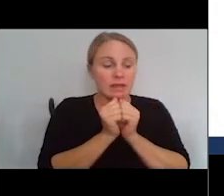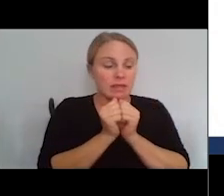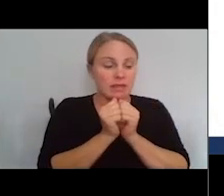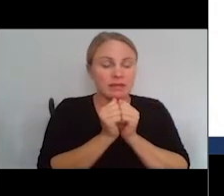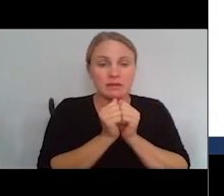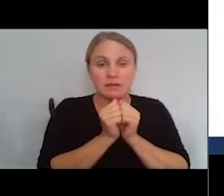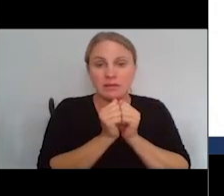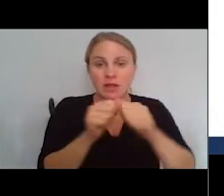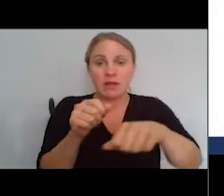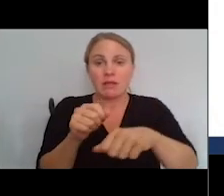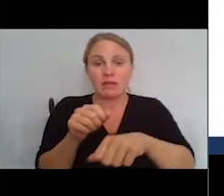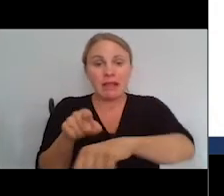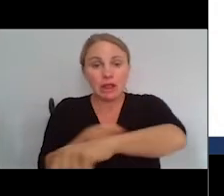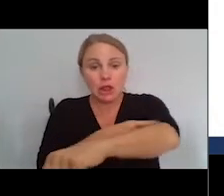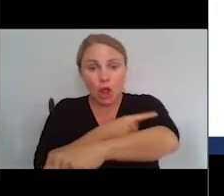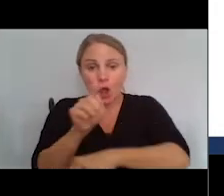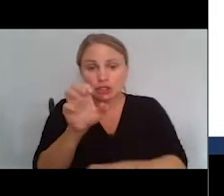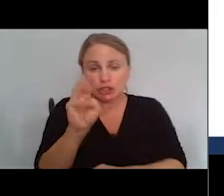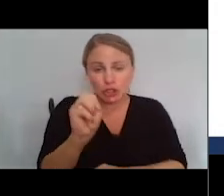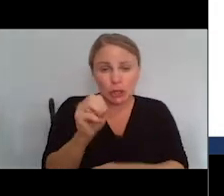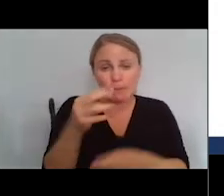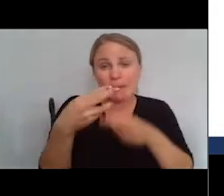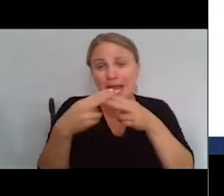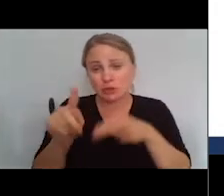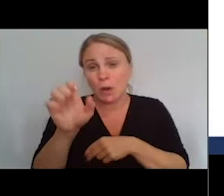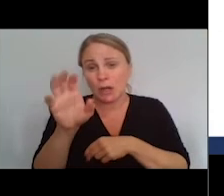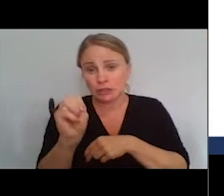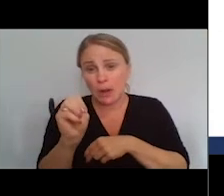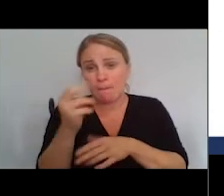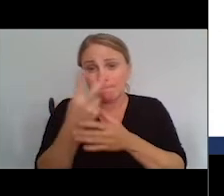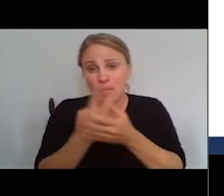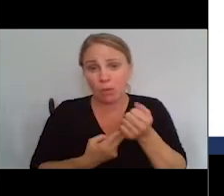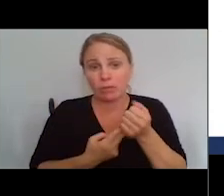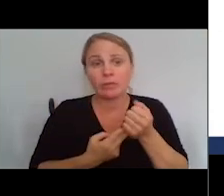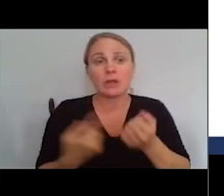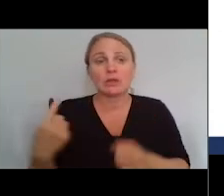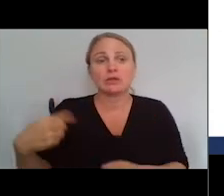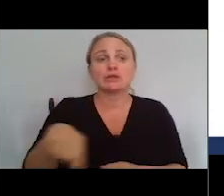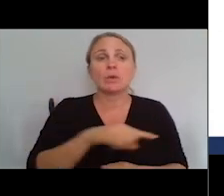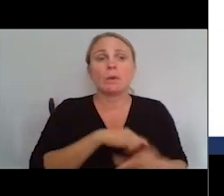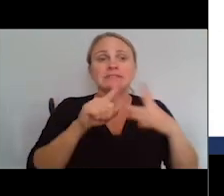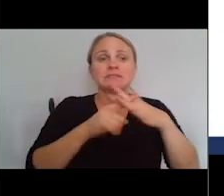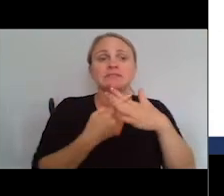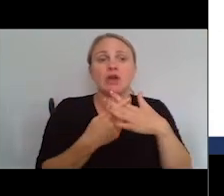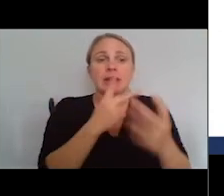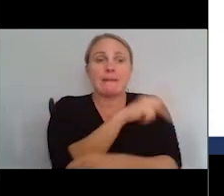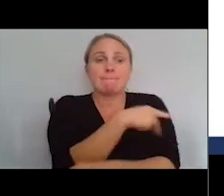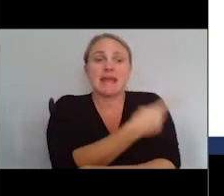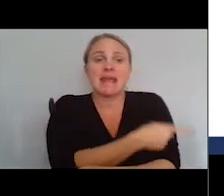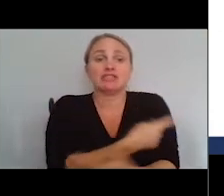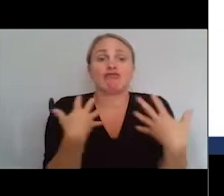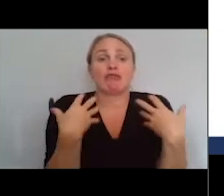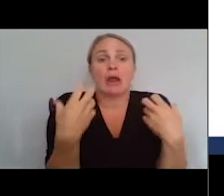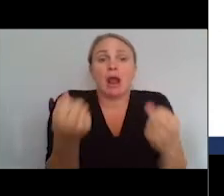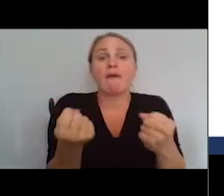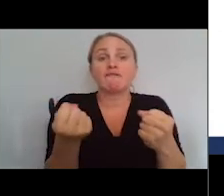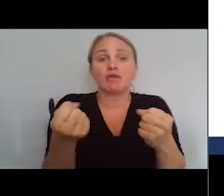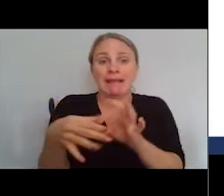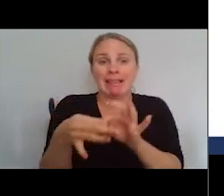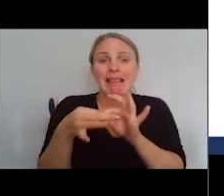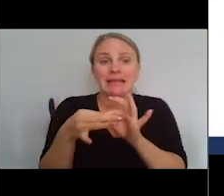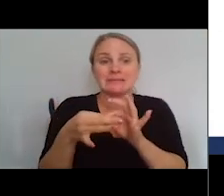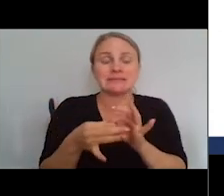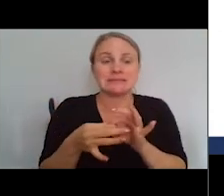the long-term. So, we at Levitt started Patient Recovery Alliance. It was started before I joined them